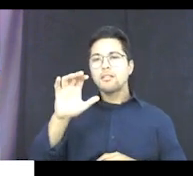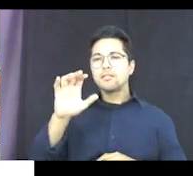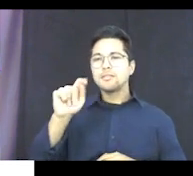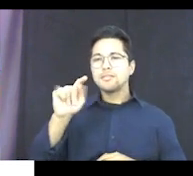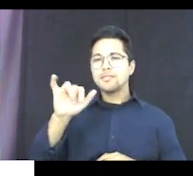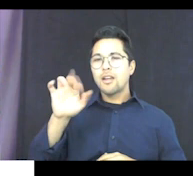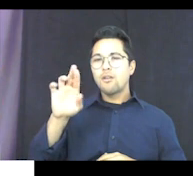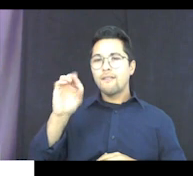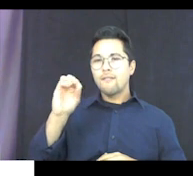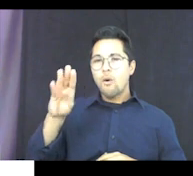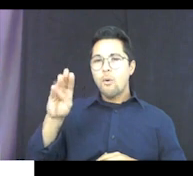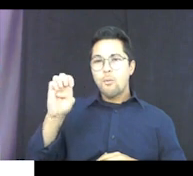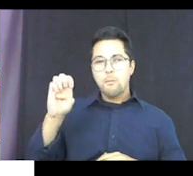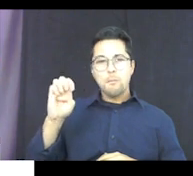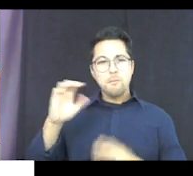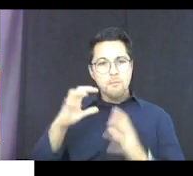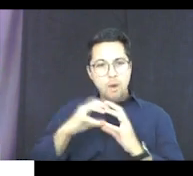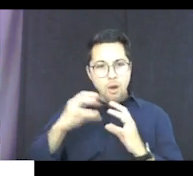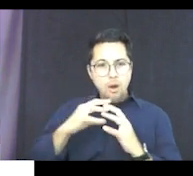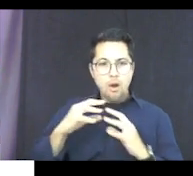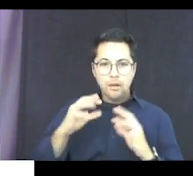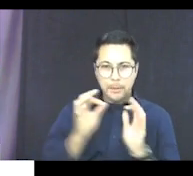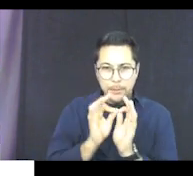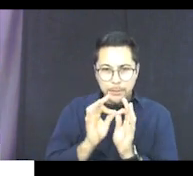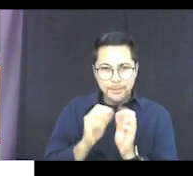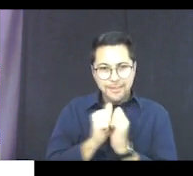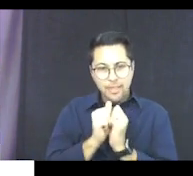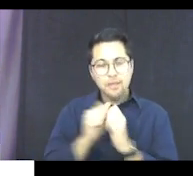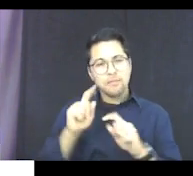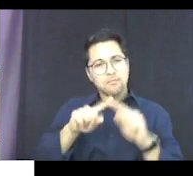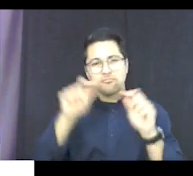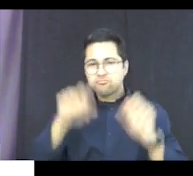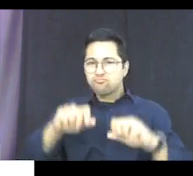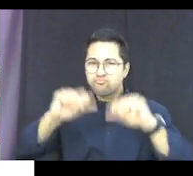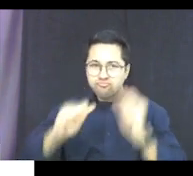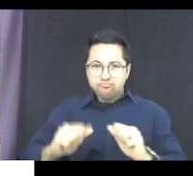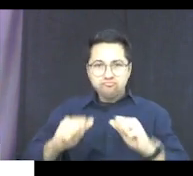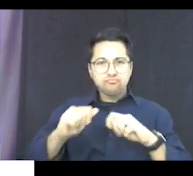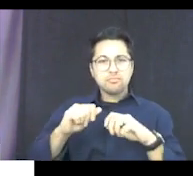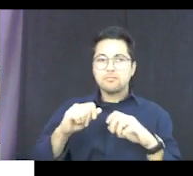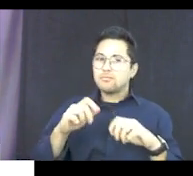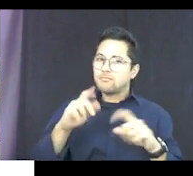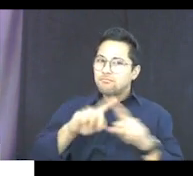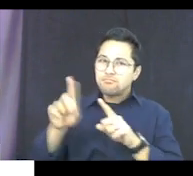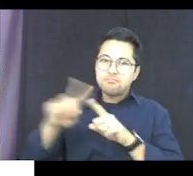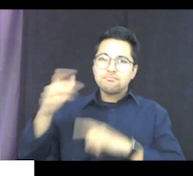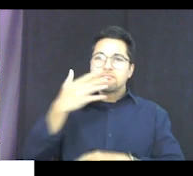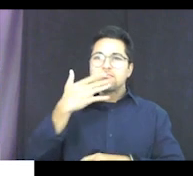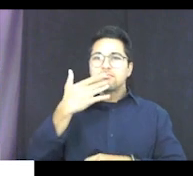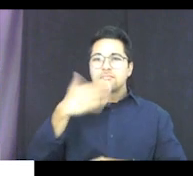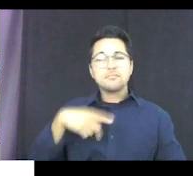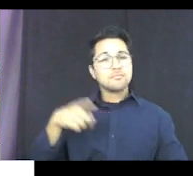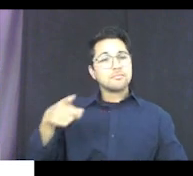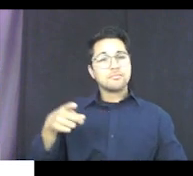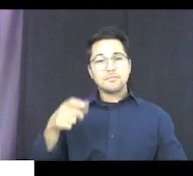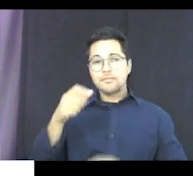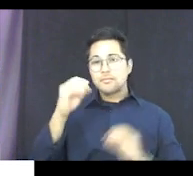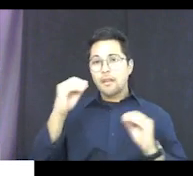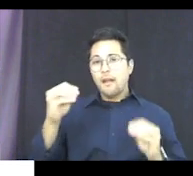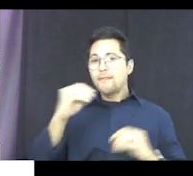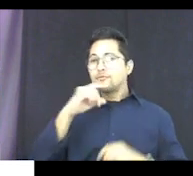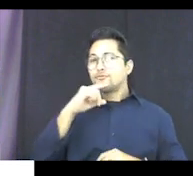styrofoam balls that is kind of pressed together, but you can make sculptures out of it. comes out of all different colors. It's non-drying.